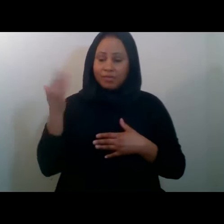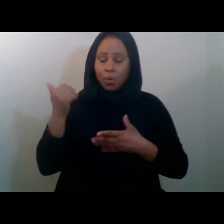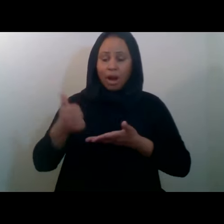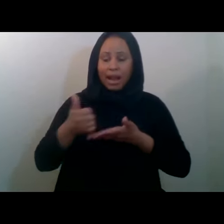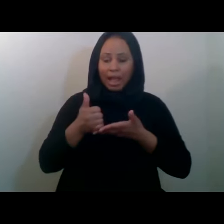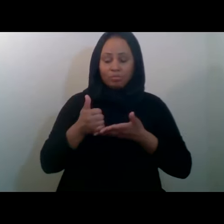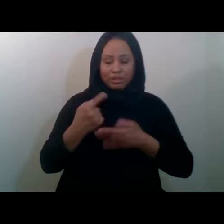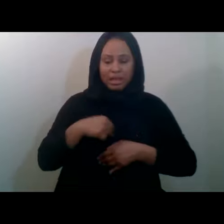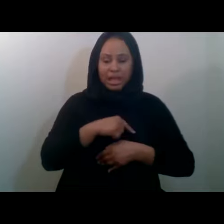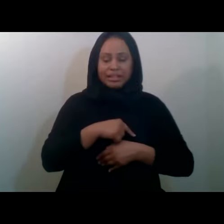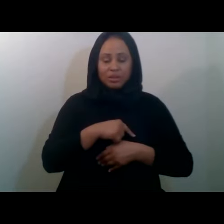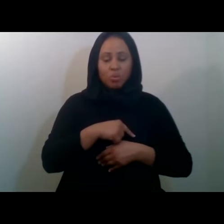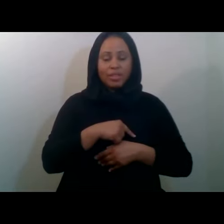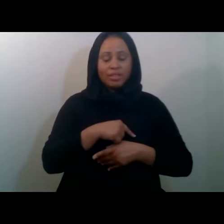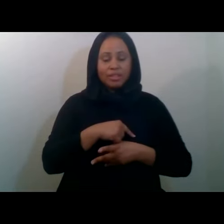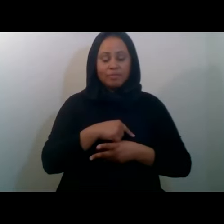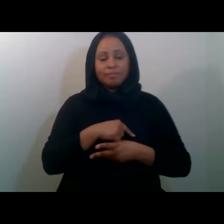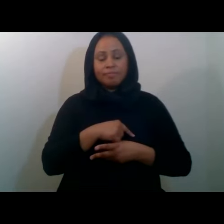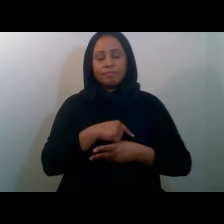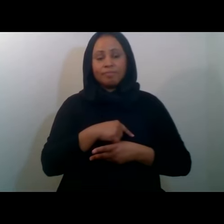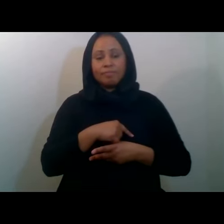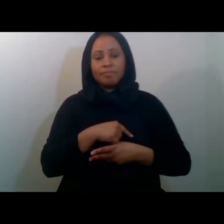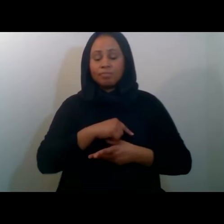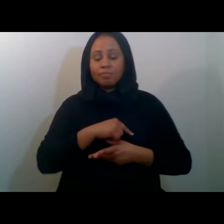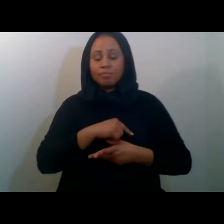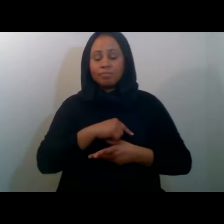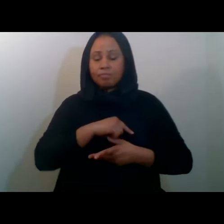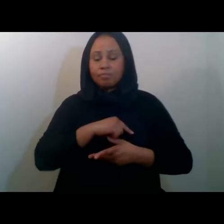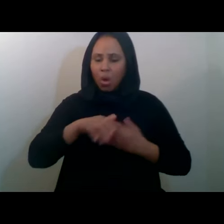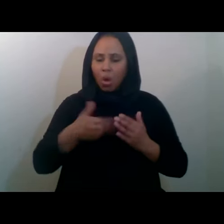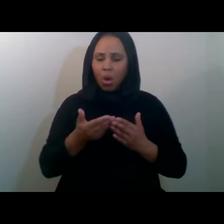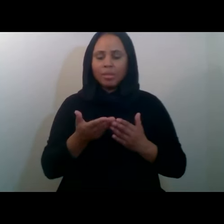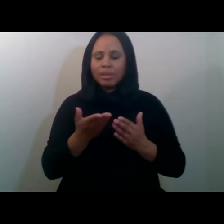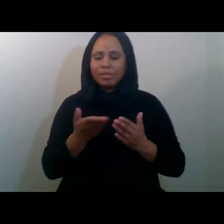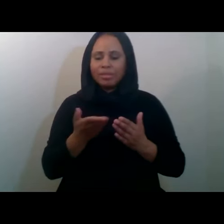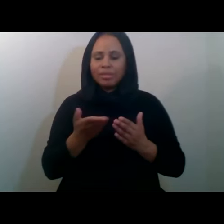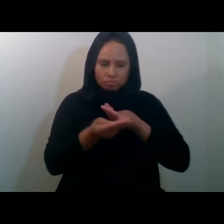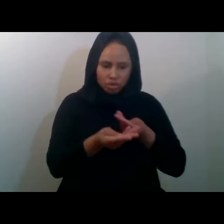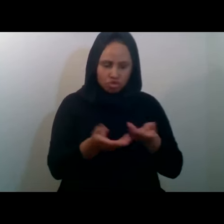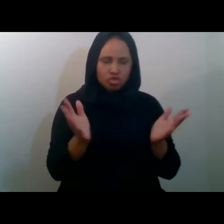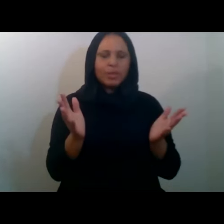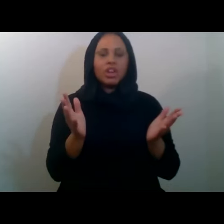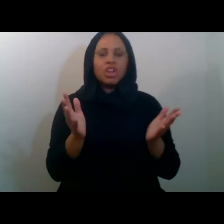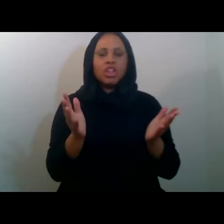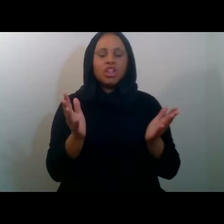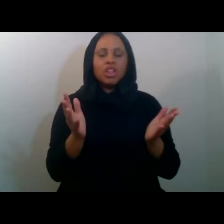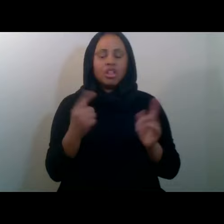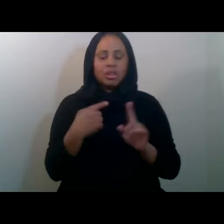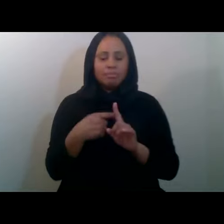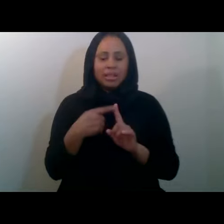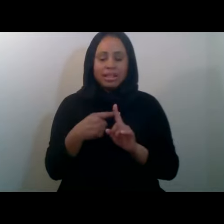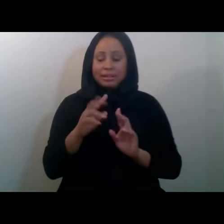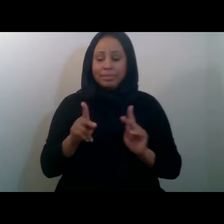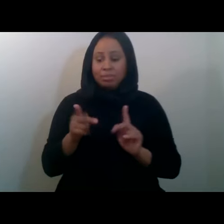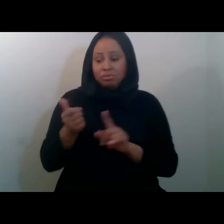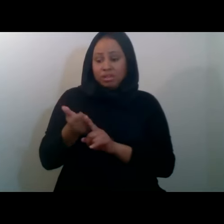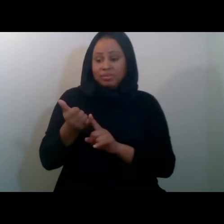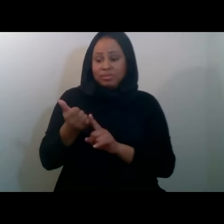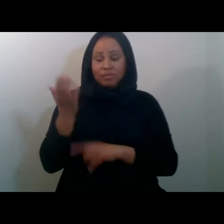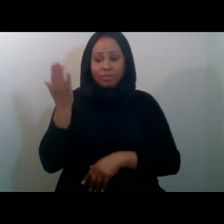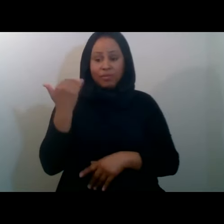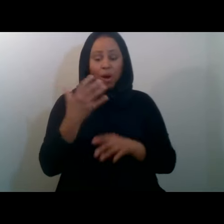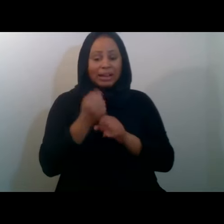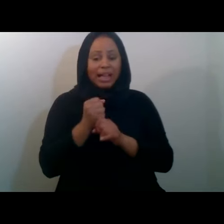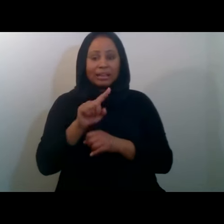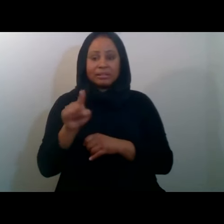only the distribution of all of that we've been able to give, but the zakat recipients themselves have come back to MCC